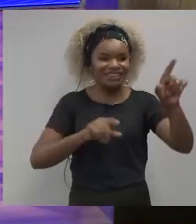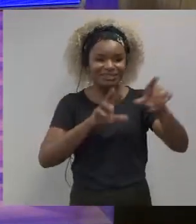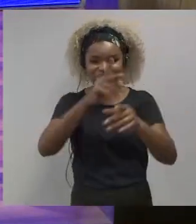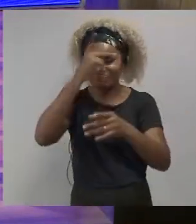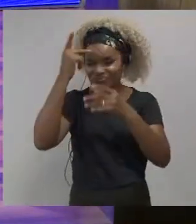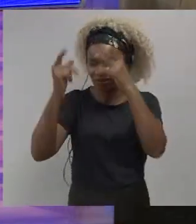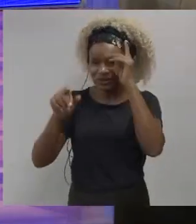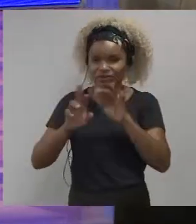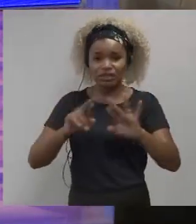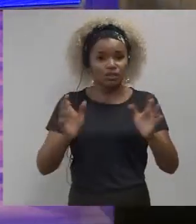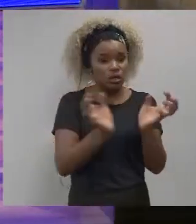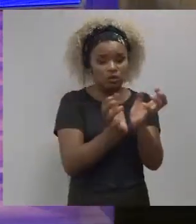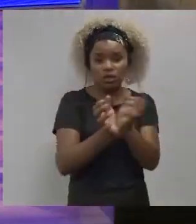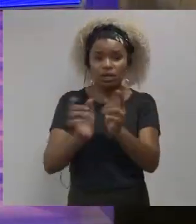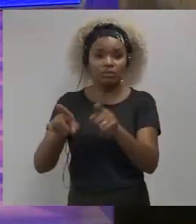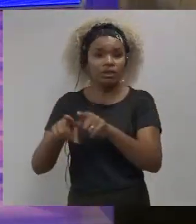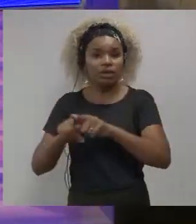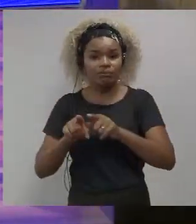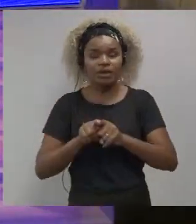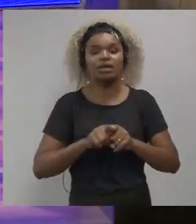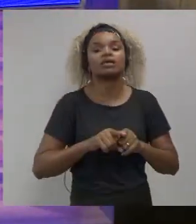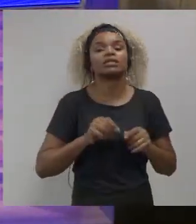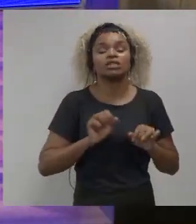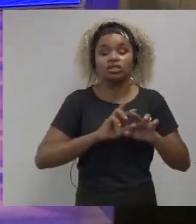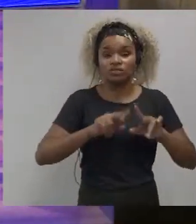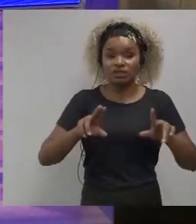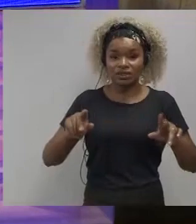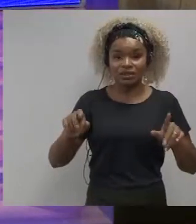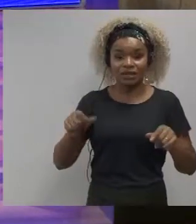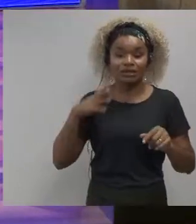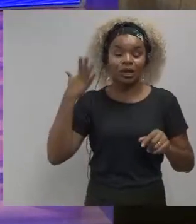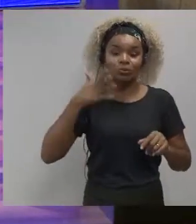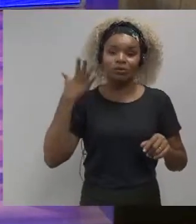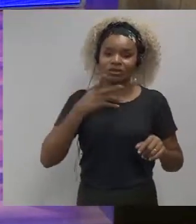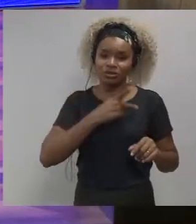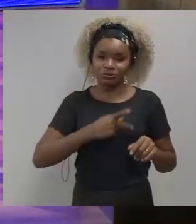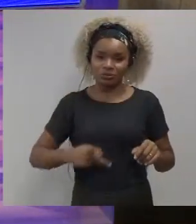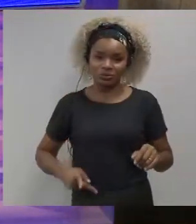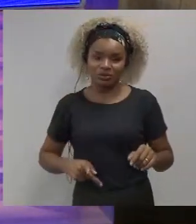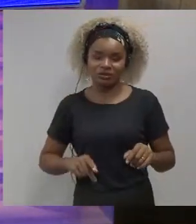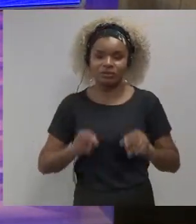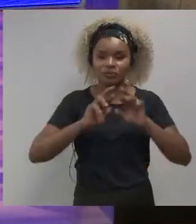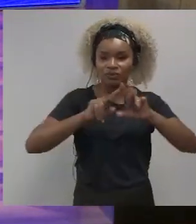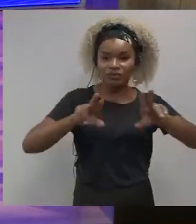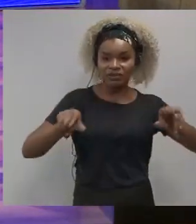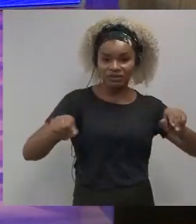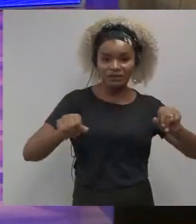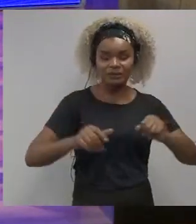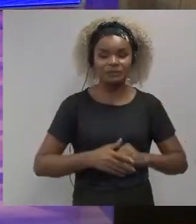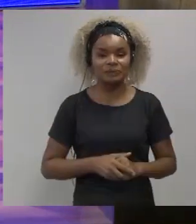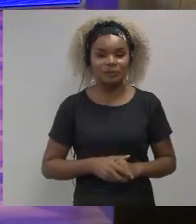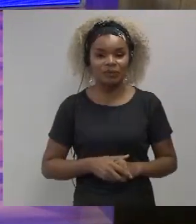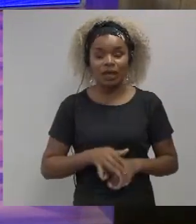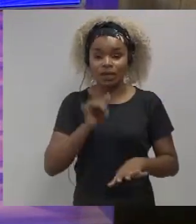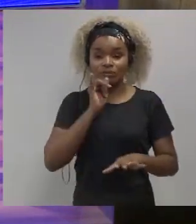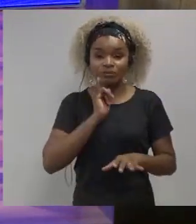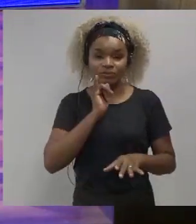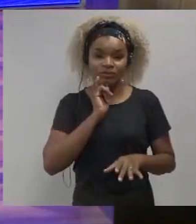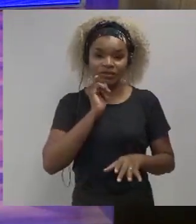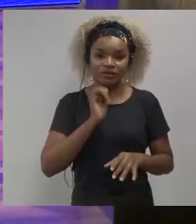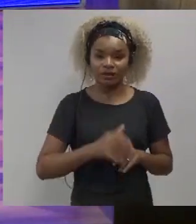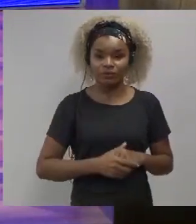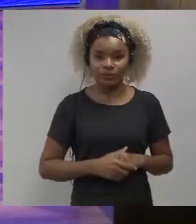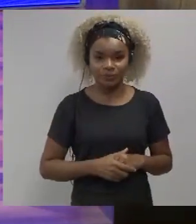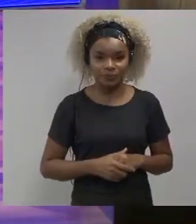it also applies to policy um so for example uh